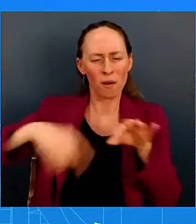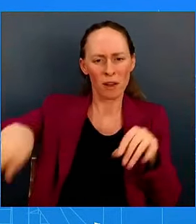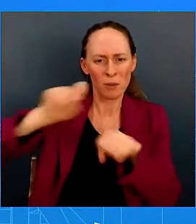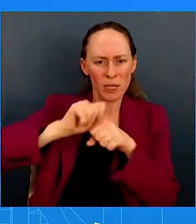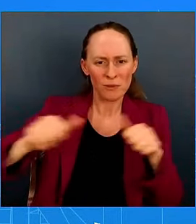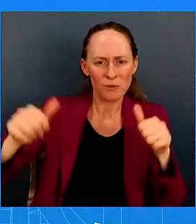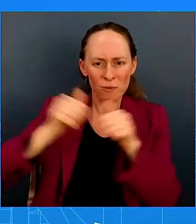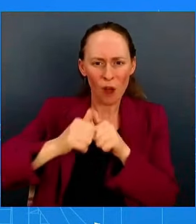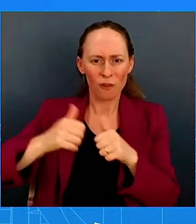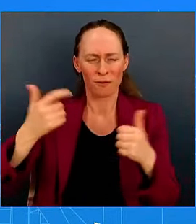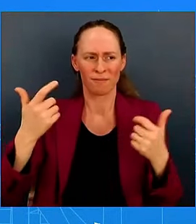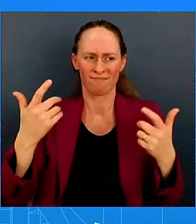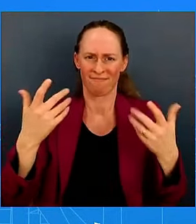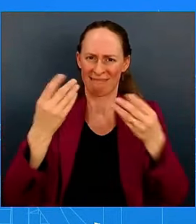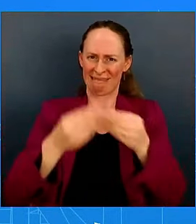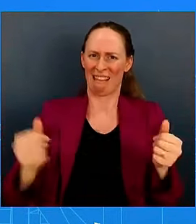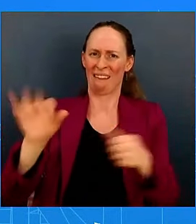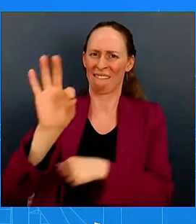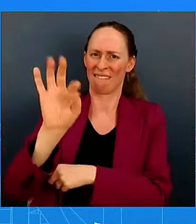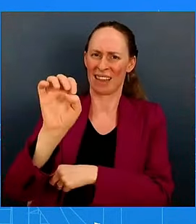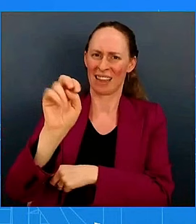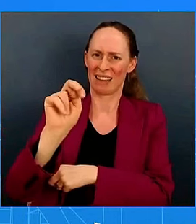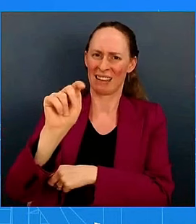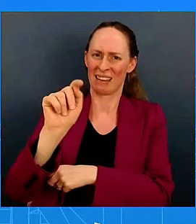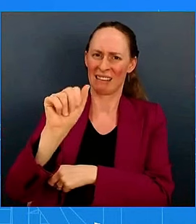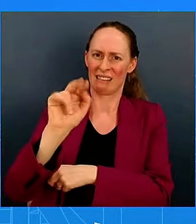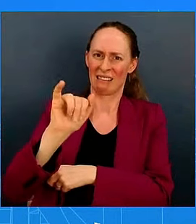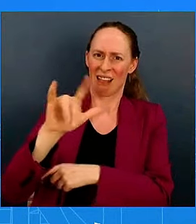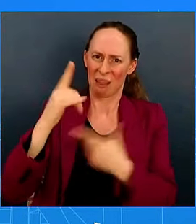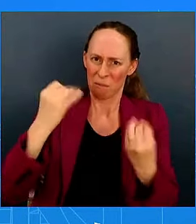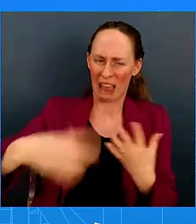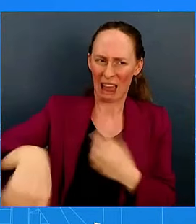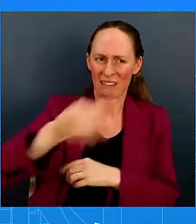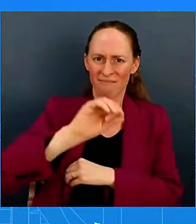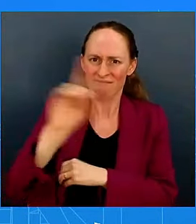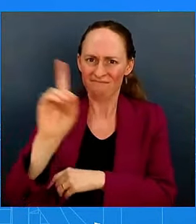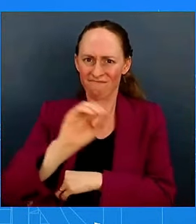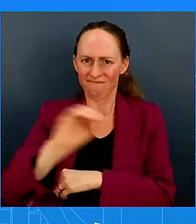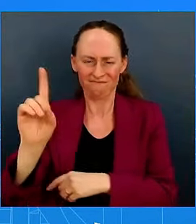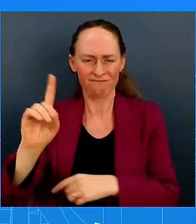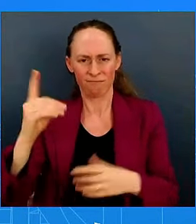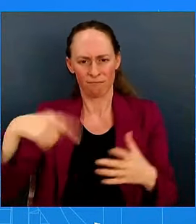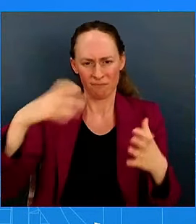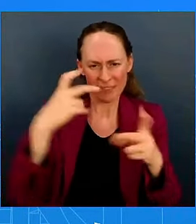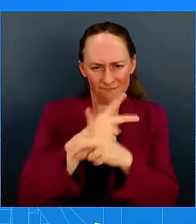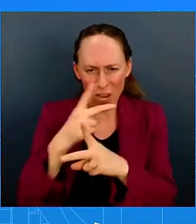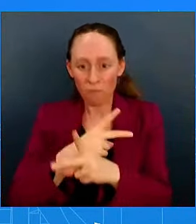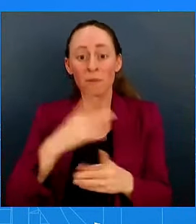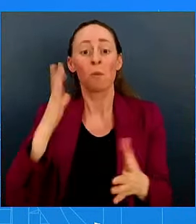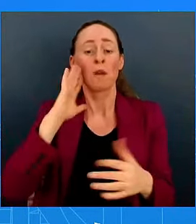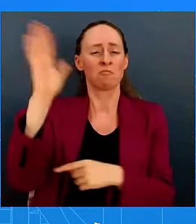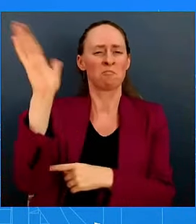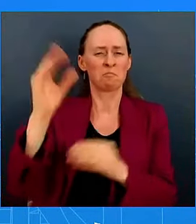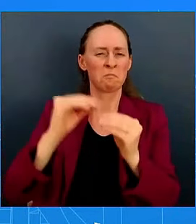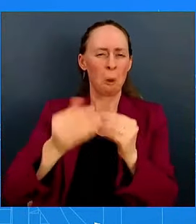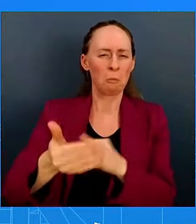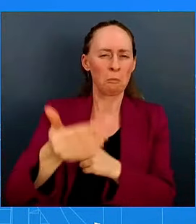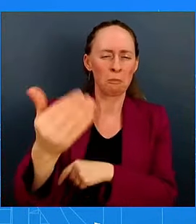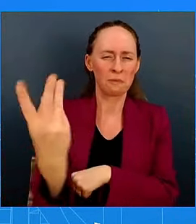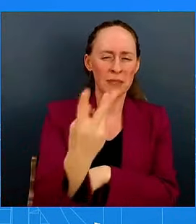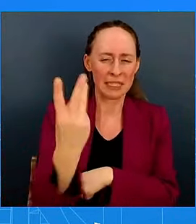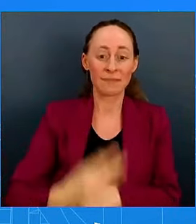also have engagements with foreign leaders on Wednesday, and we'll have more to share on that agenda as we get a little closer. Thank you. Appreciate your patience.